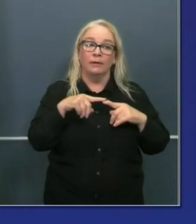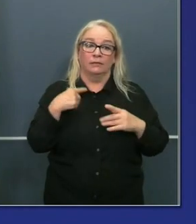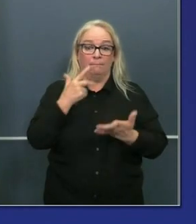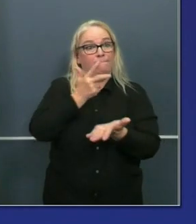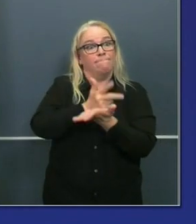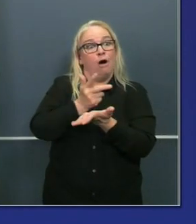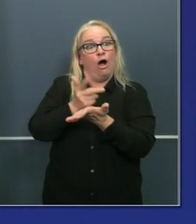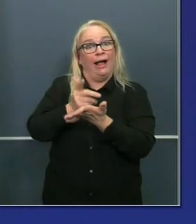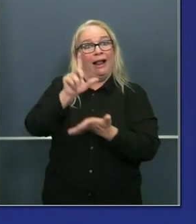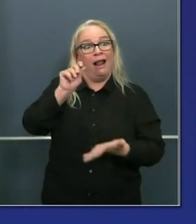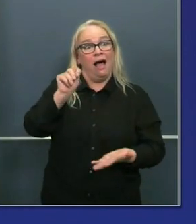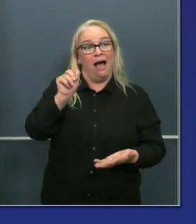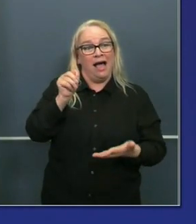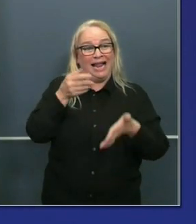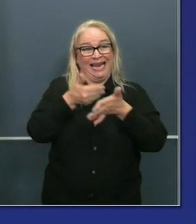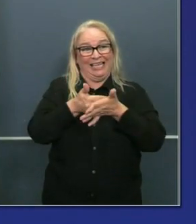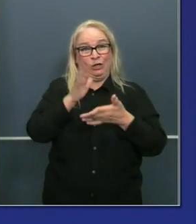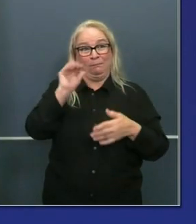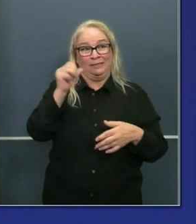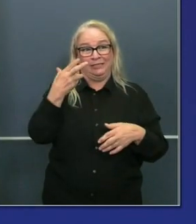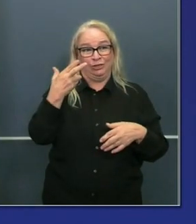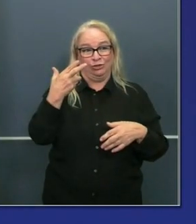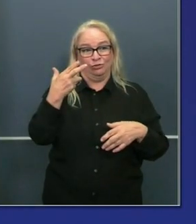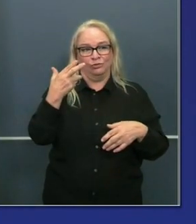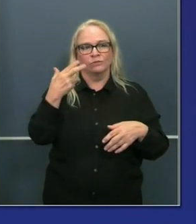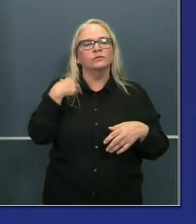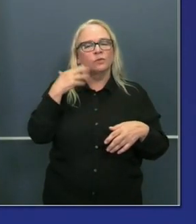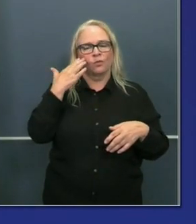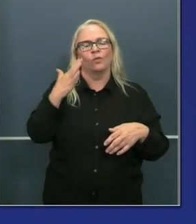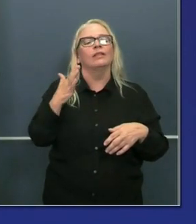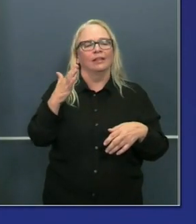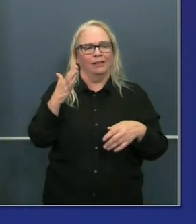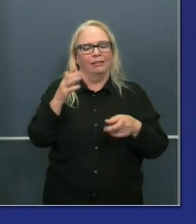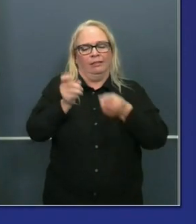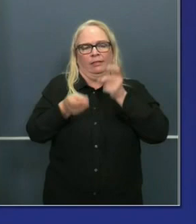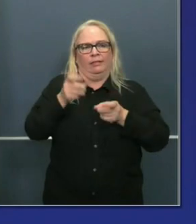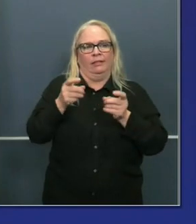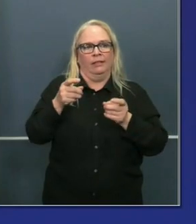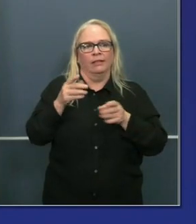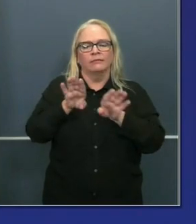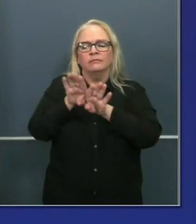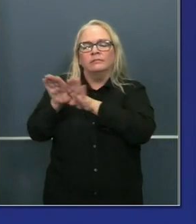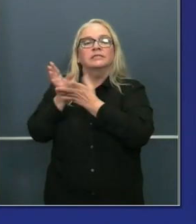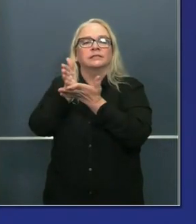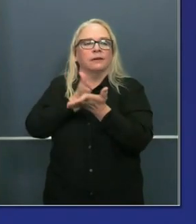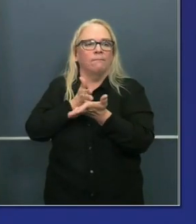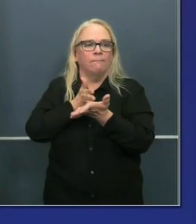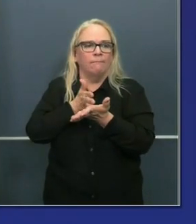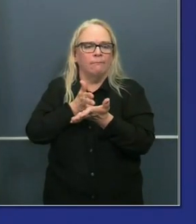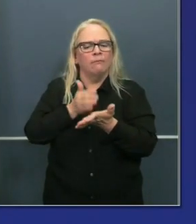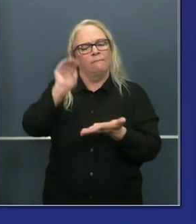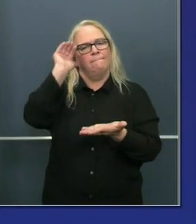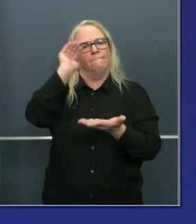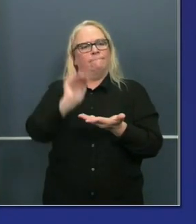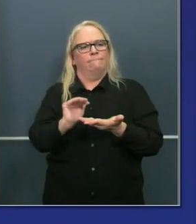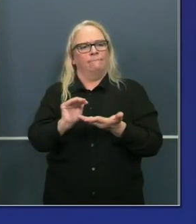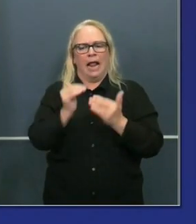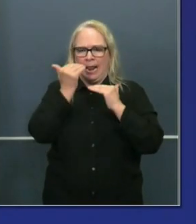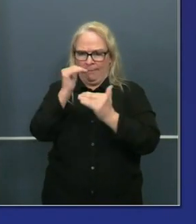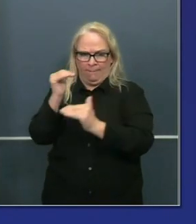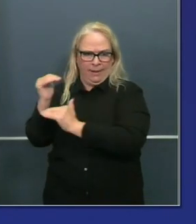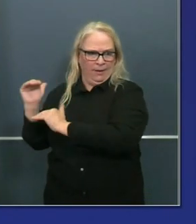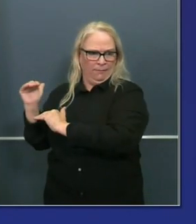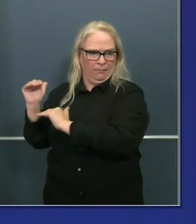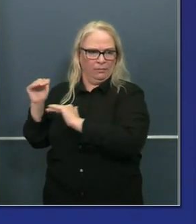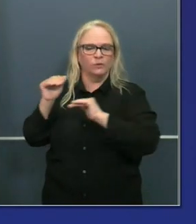and closing them to traffic throughout the Southern California region, as well as parts of Monterey County, Santa Cruz,